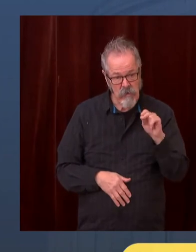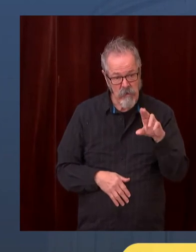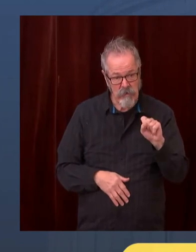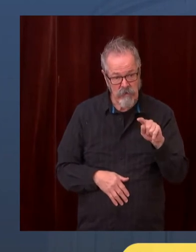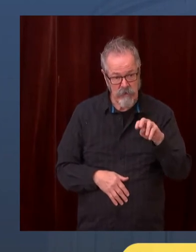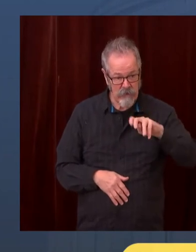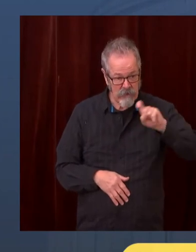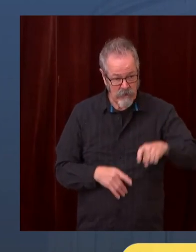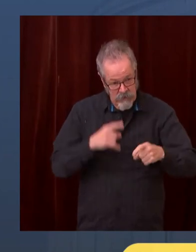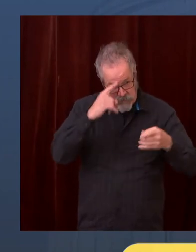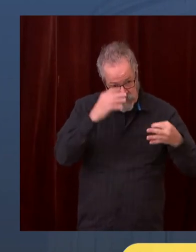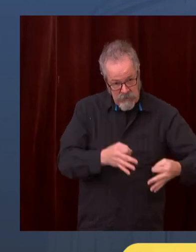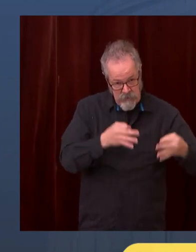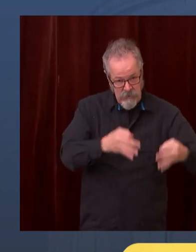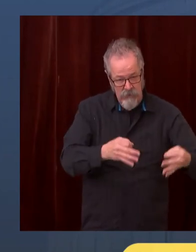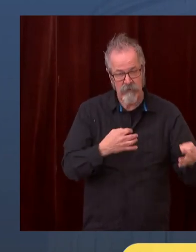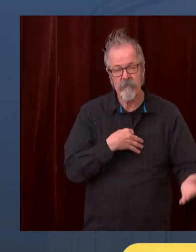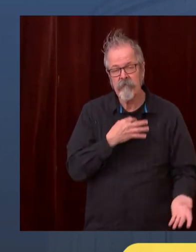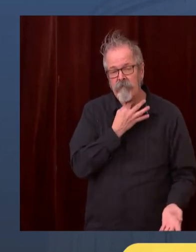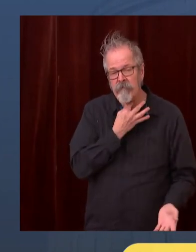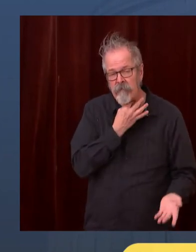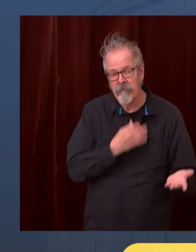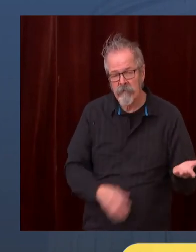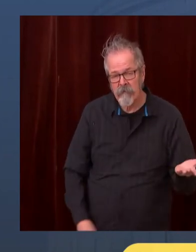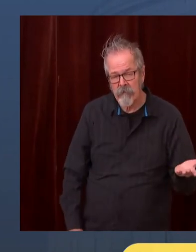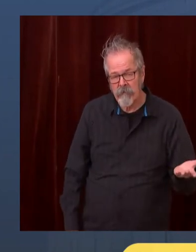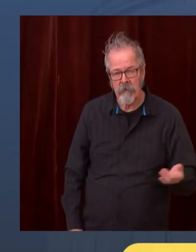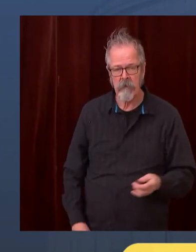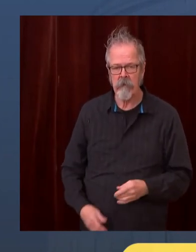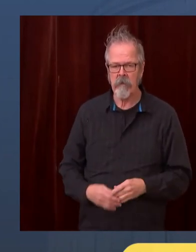that you've done in Houston that you think Washington might have considered?